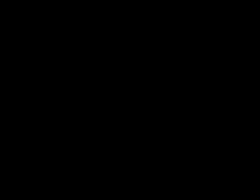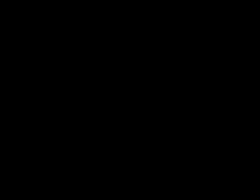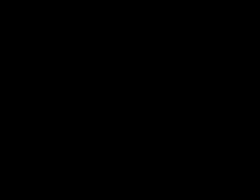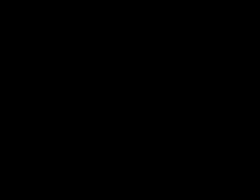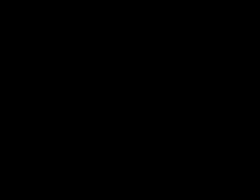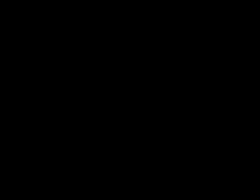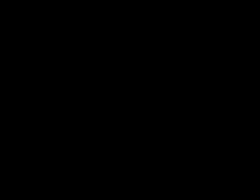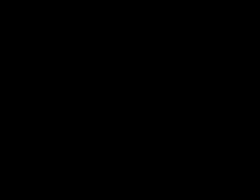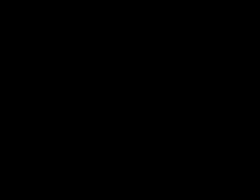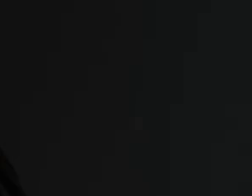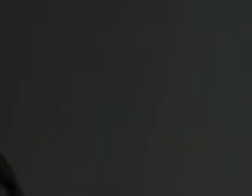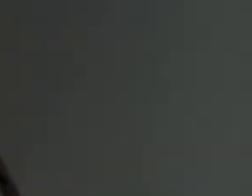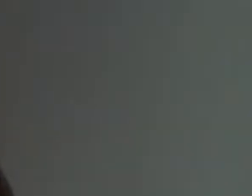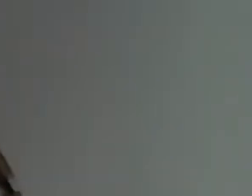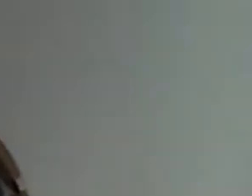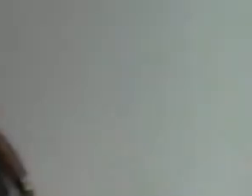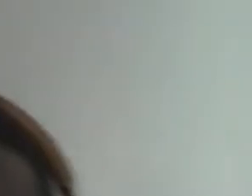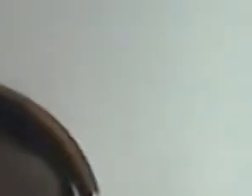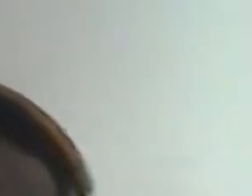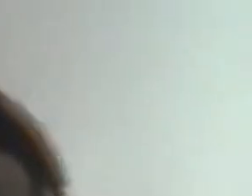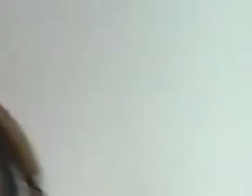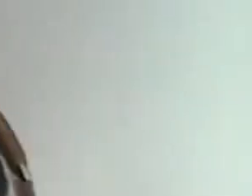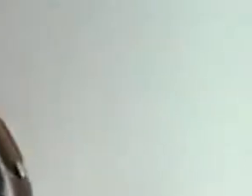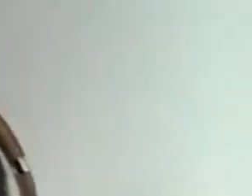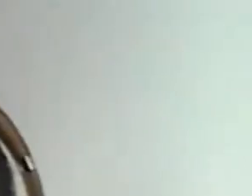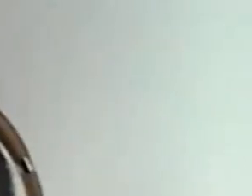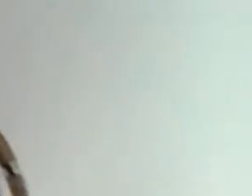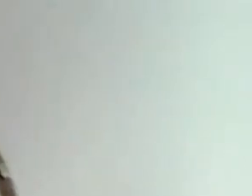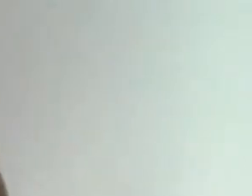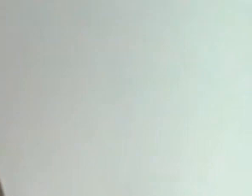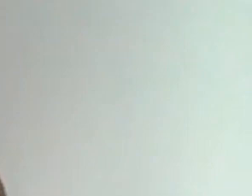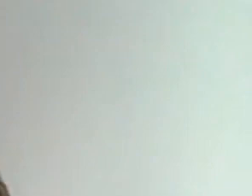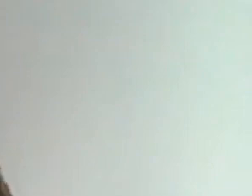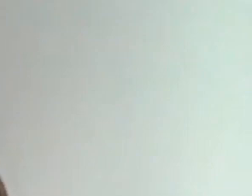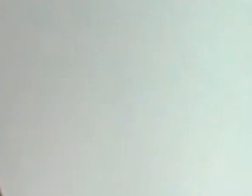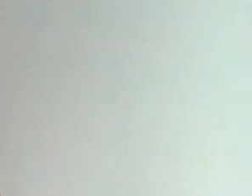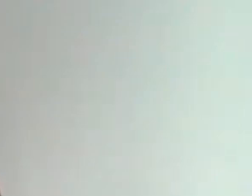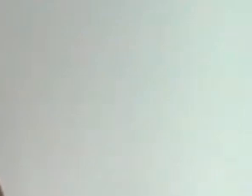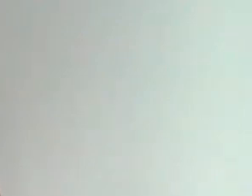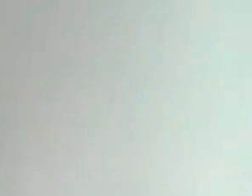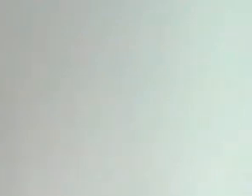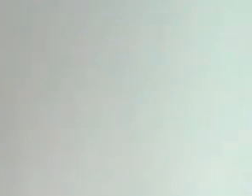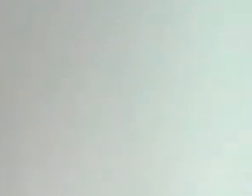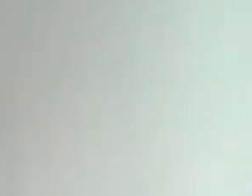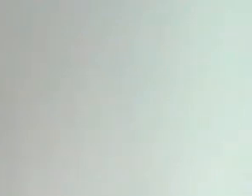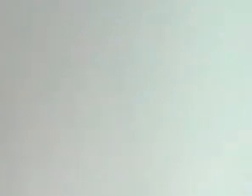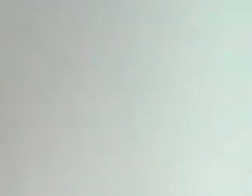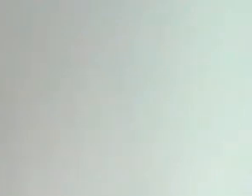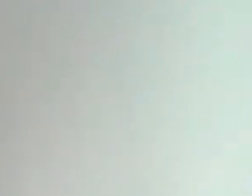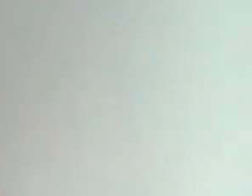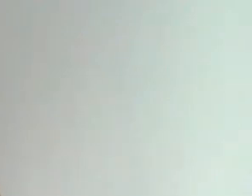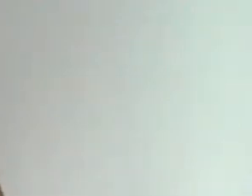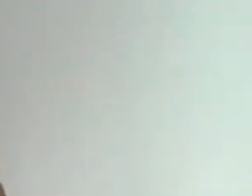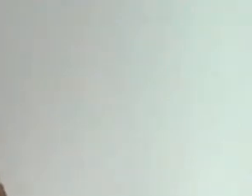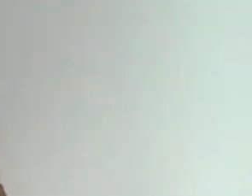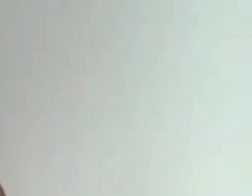Hello and salaam. Welcome to MacFest 2021, wherever you are, in the UK or around the world.